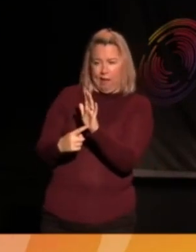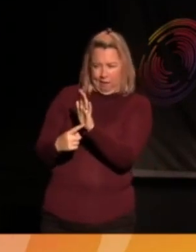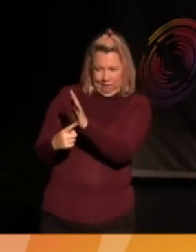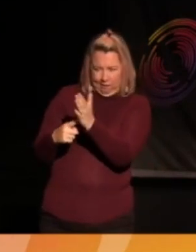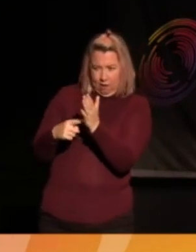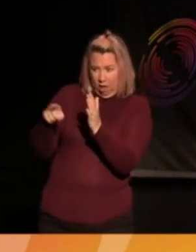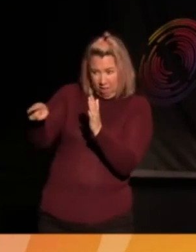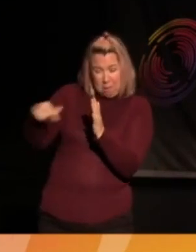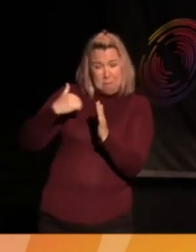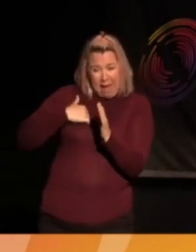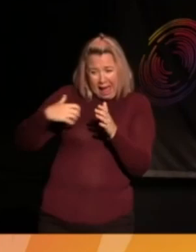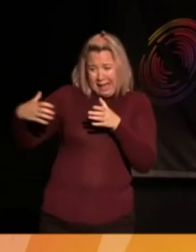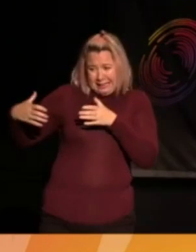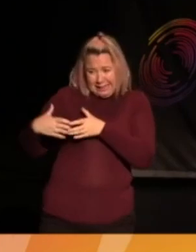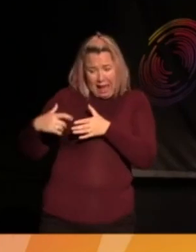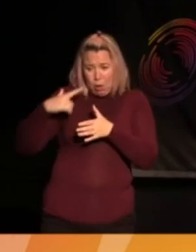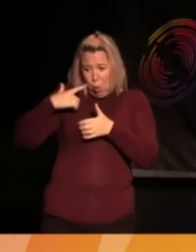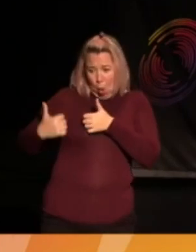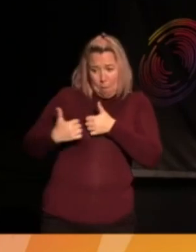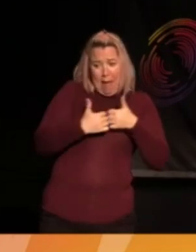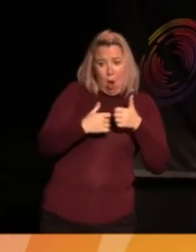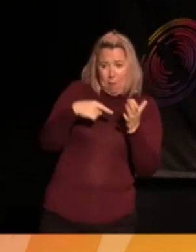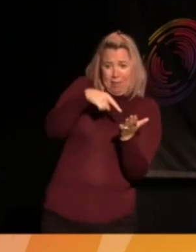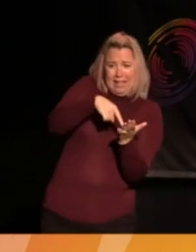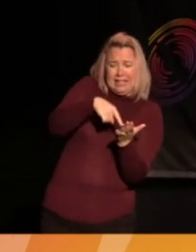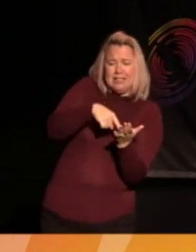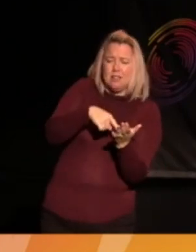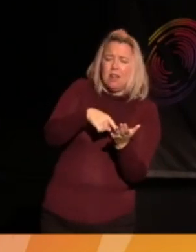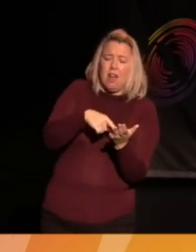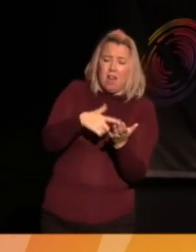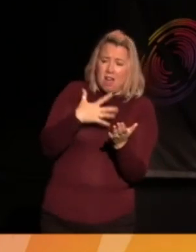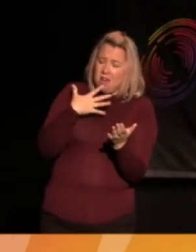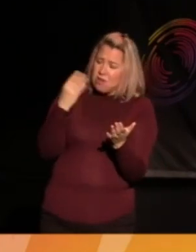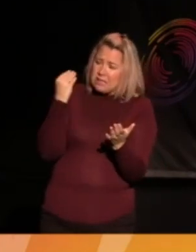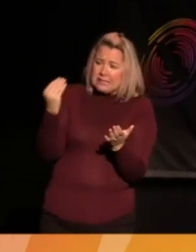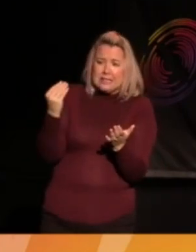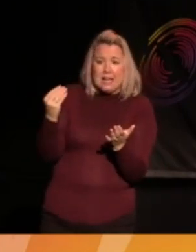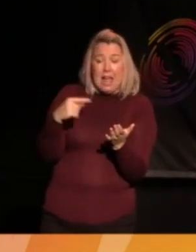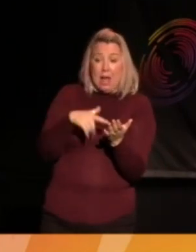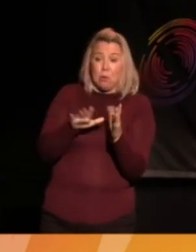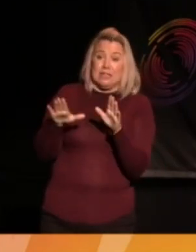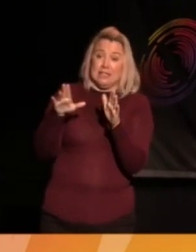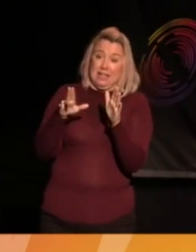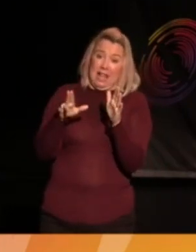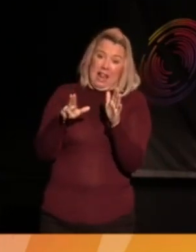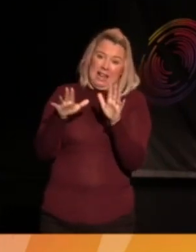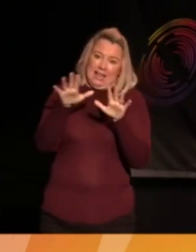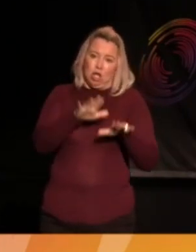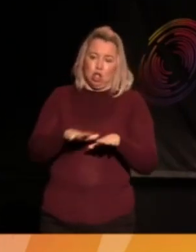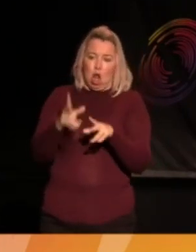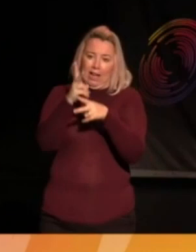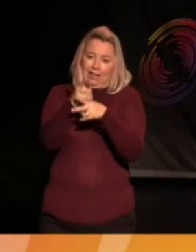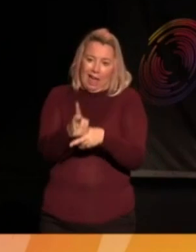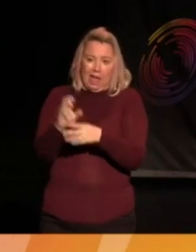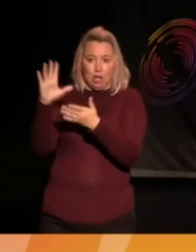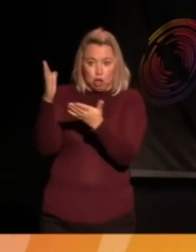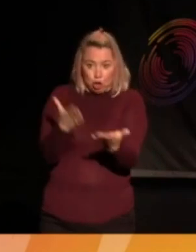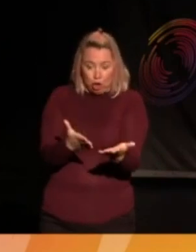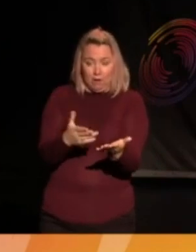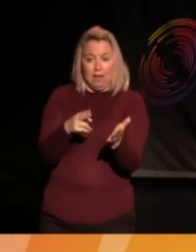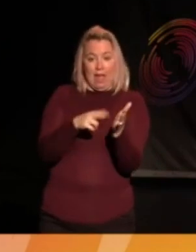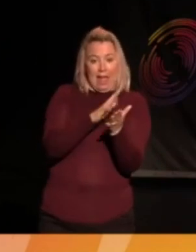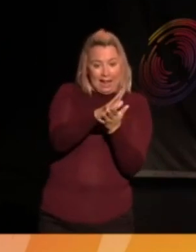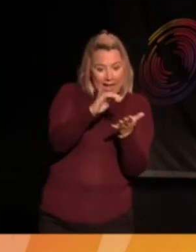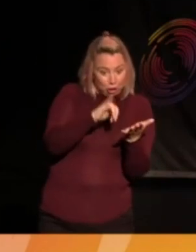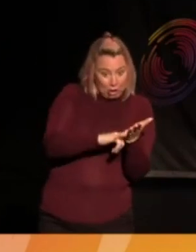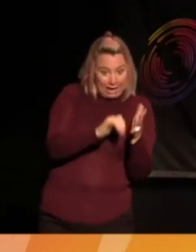You know, that was a really big sort of thing for me when I just, you know, it was a national care service I proposed, you know, social care on NHS